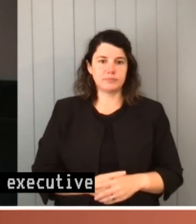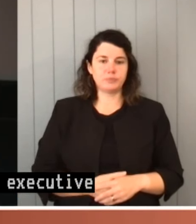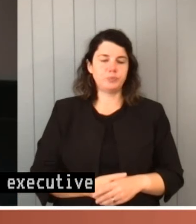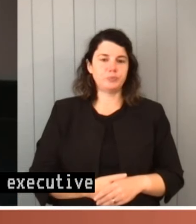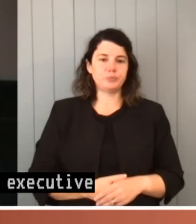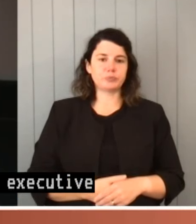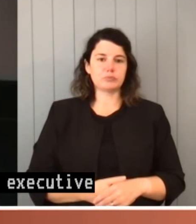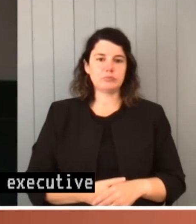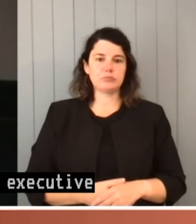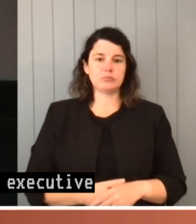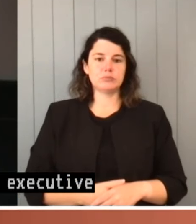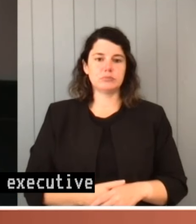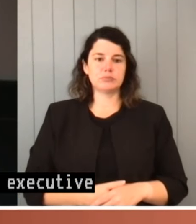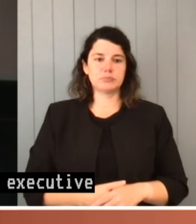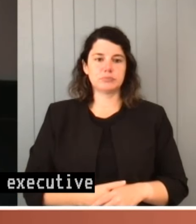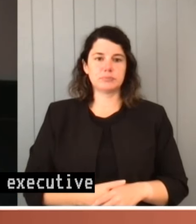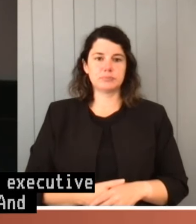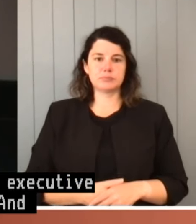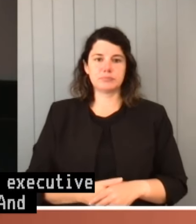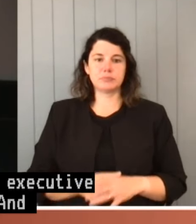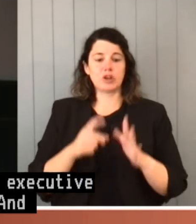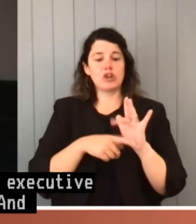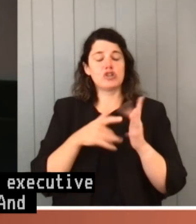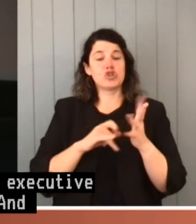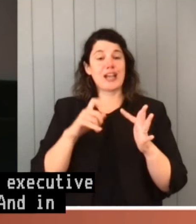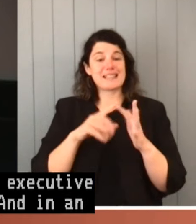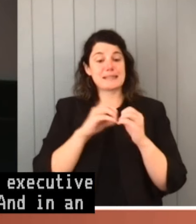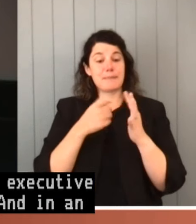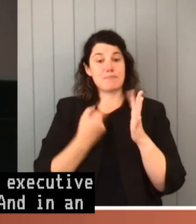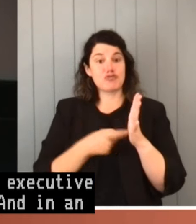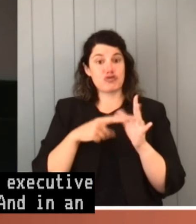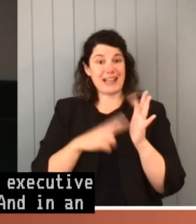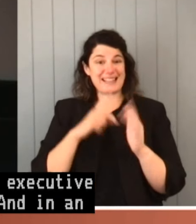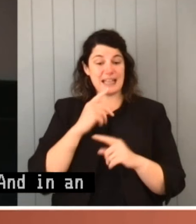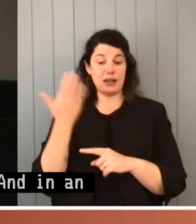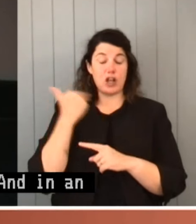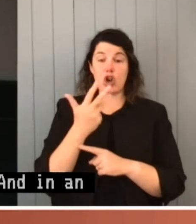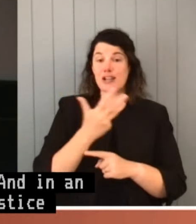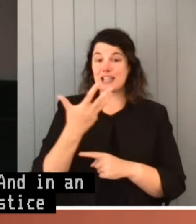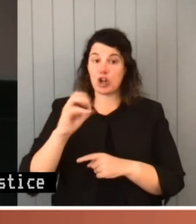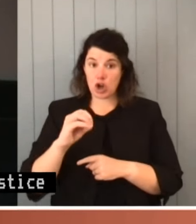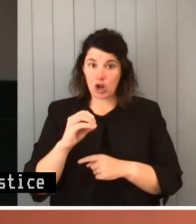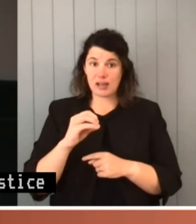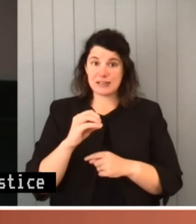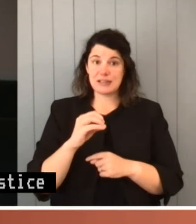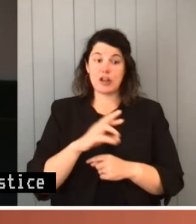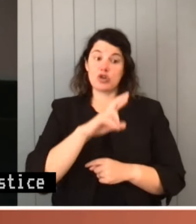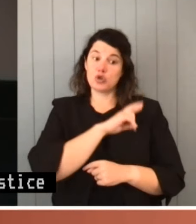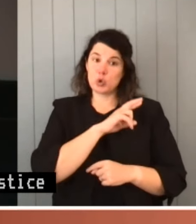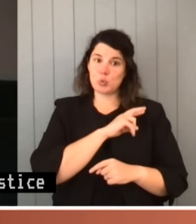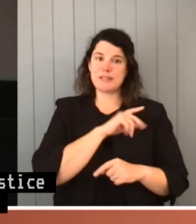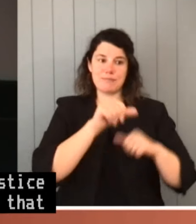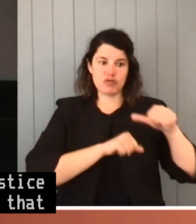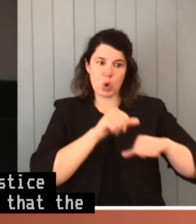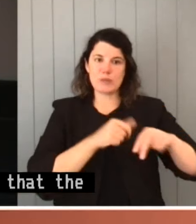often quoted statement, Justice Brennan said, back in 1990, that the duty and jurisdiction of the court to review administrative